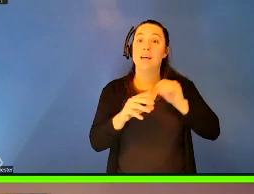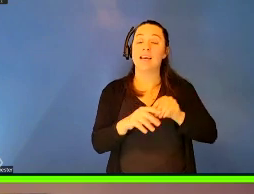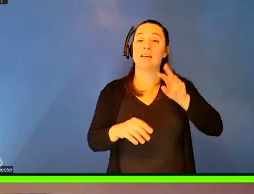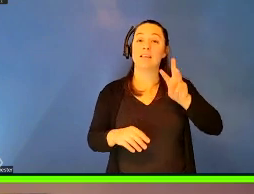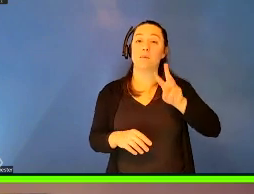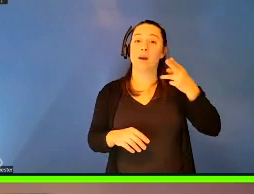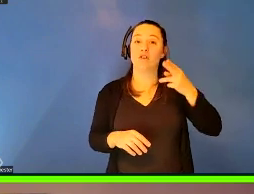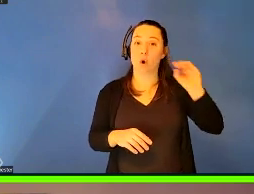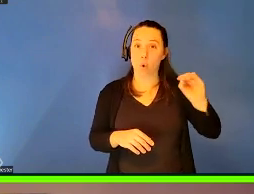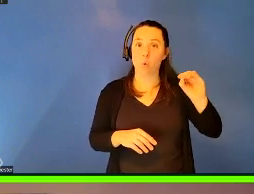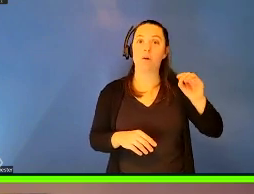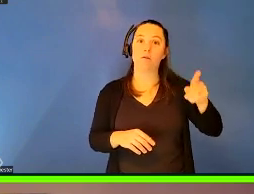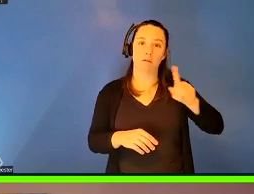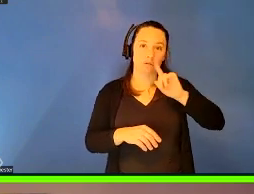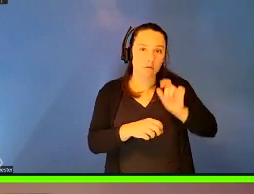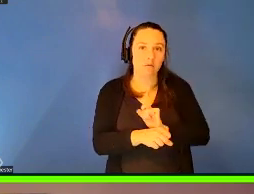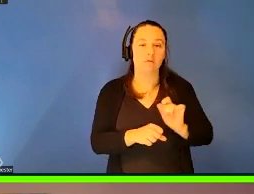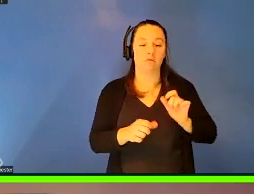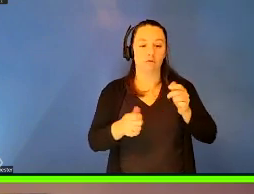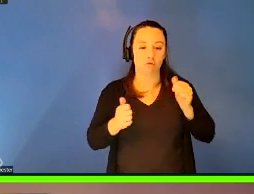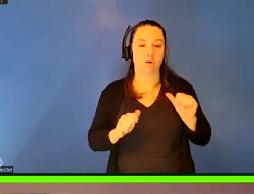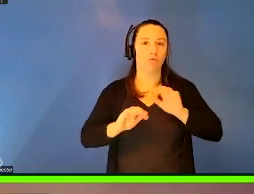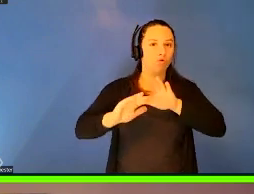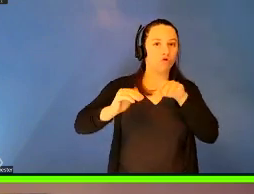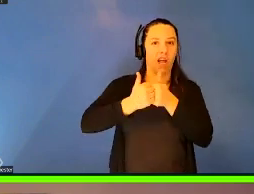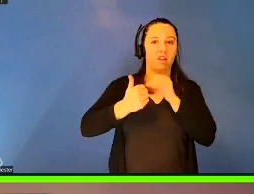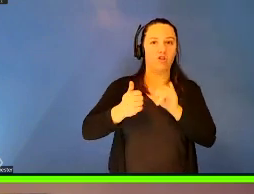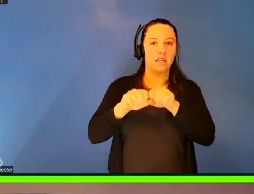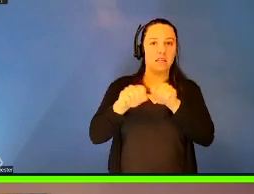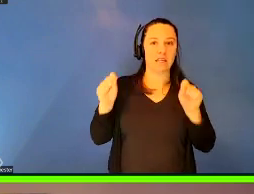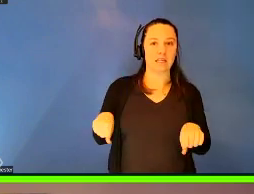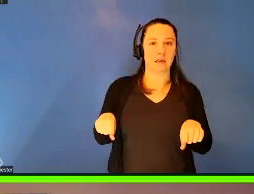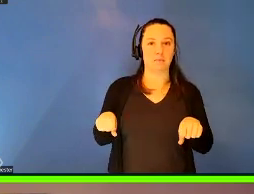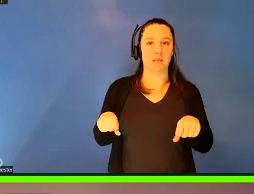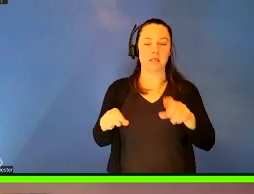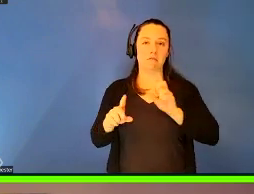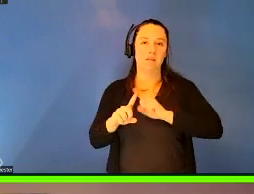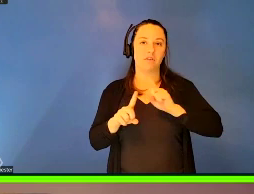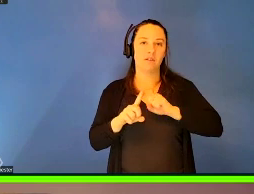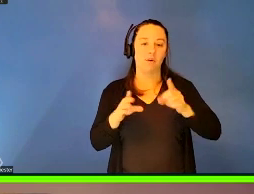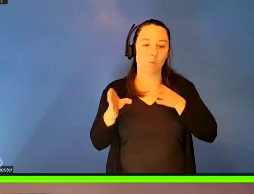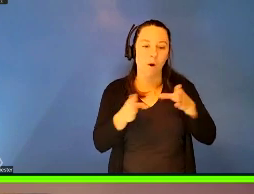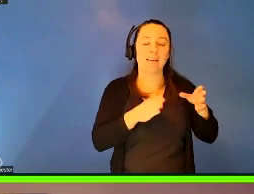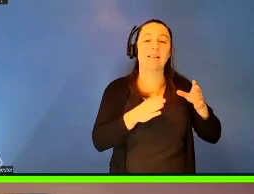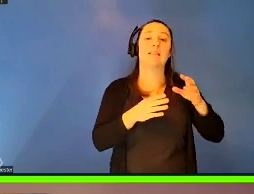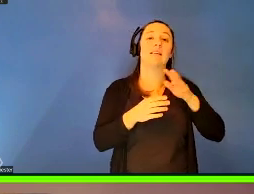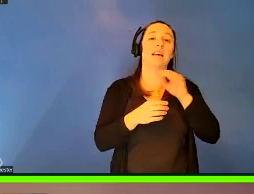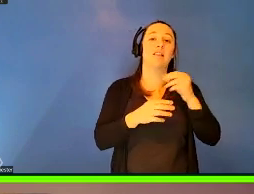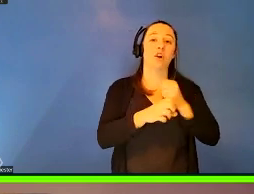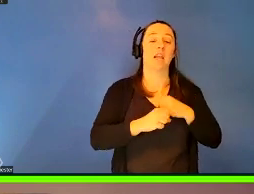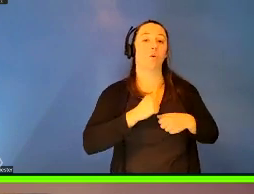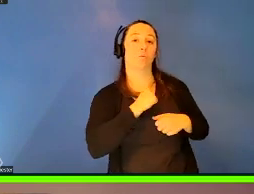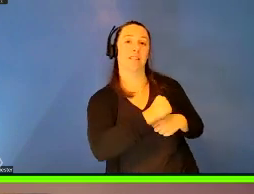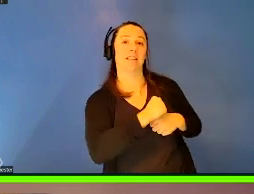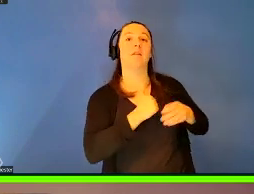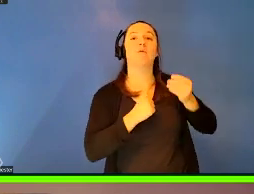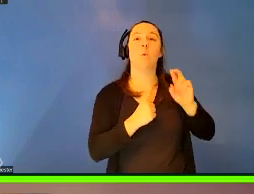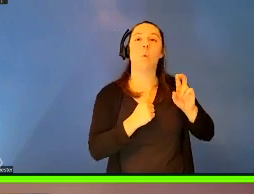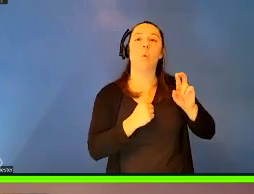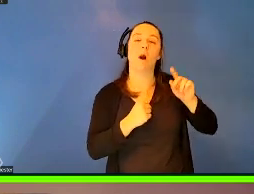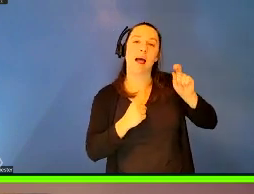grappling with and trying to challenge these systems in a variety of different ways and getting either pushback from, or just having to consider,